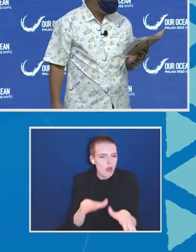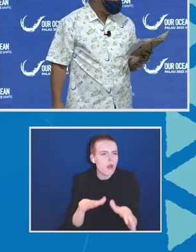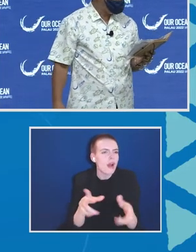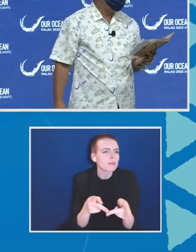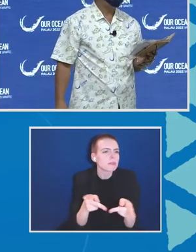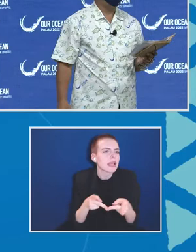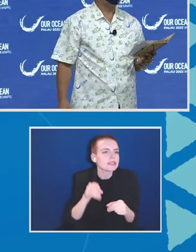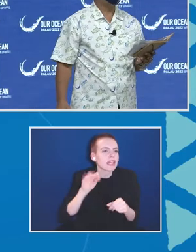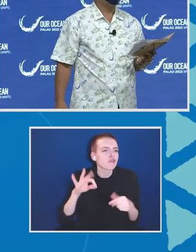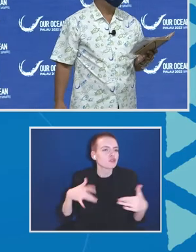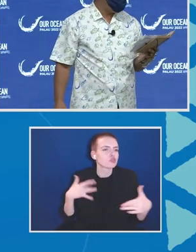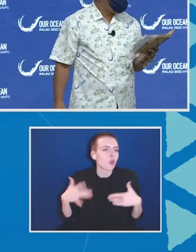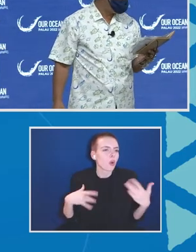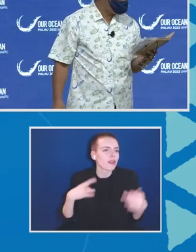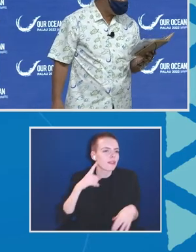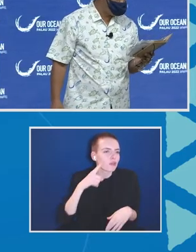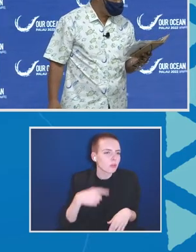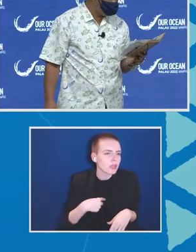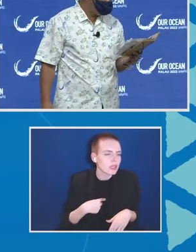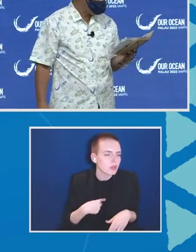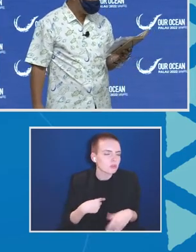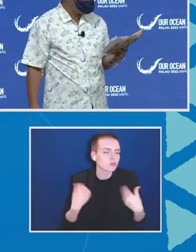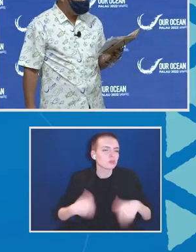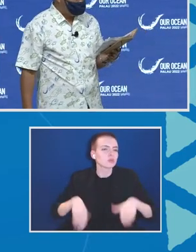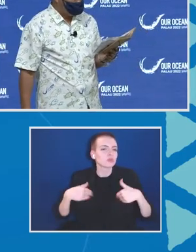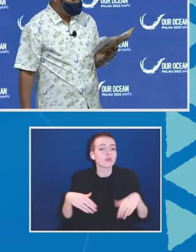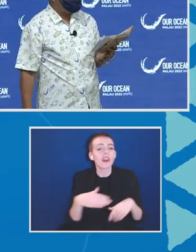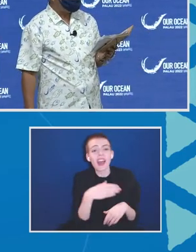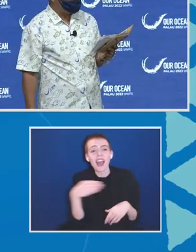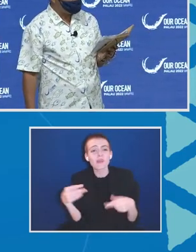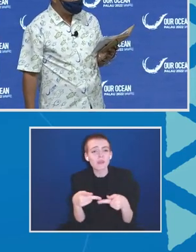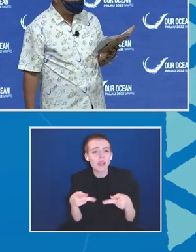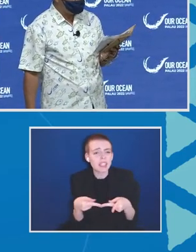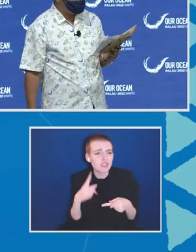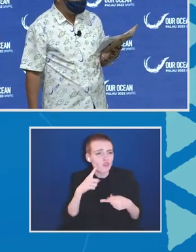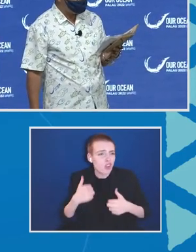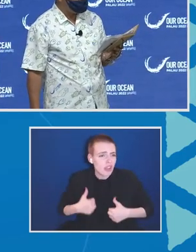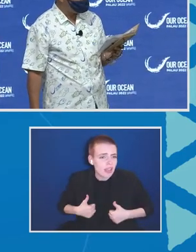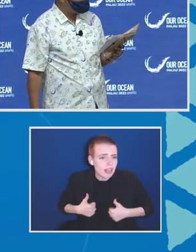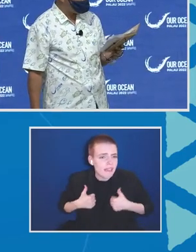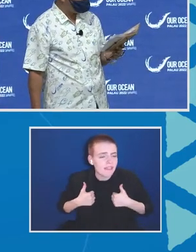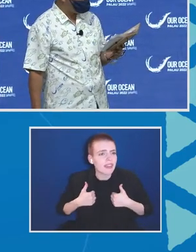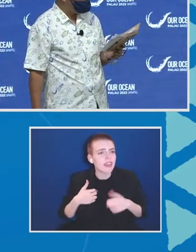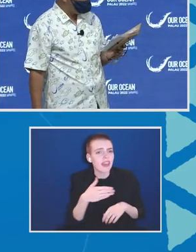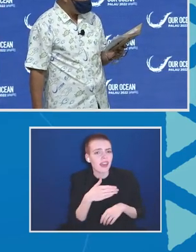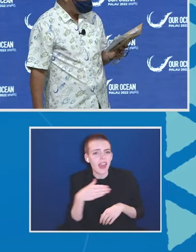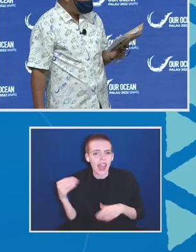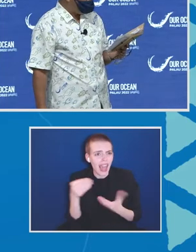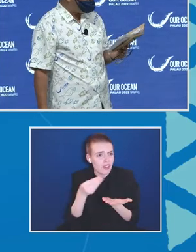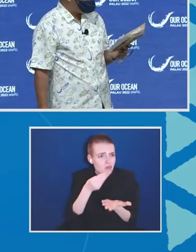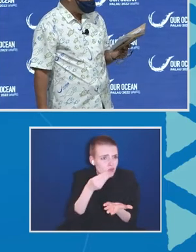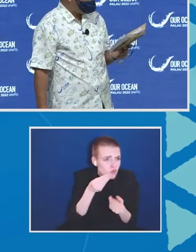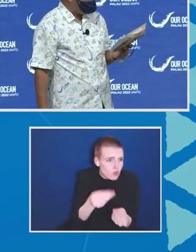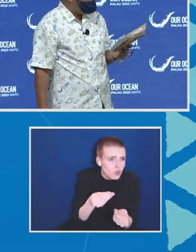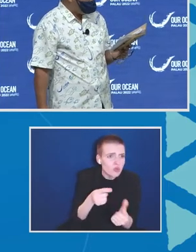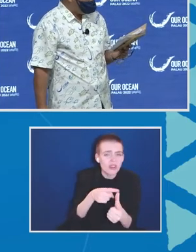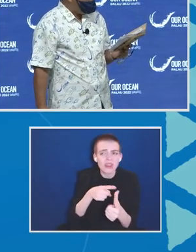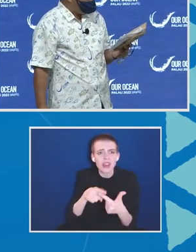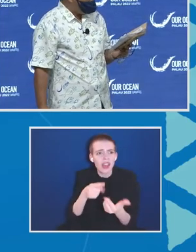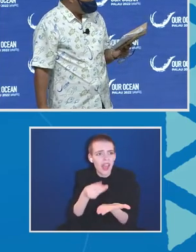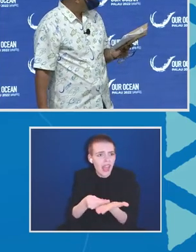The ocean is also a place for living under a source of food and income to sustain livelihood.